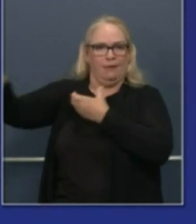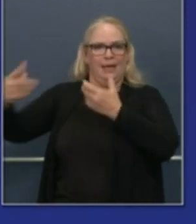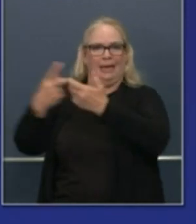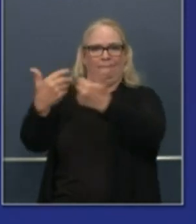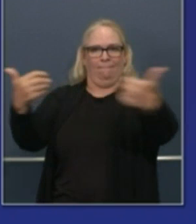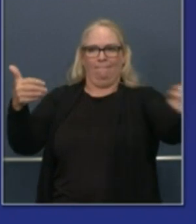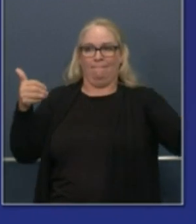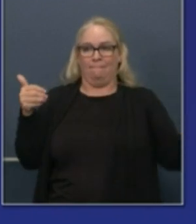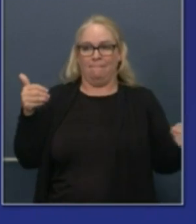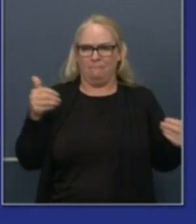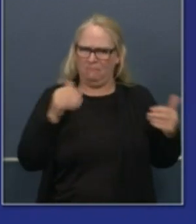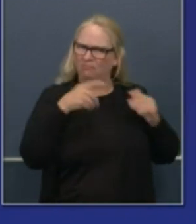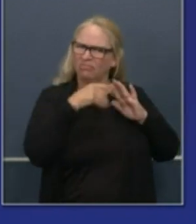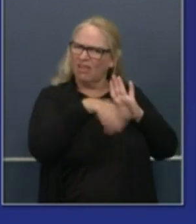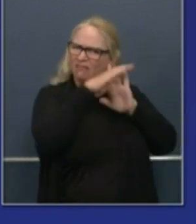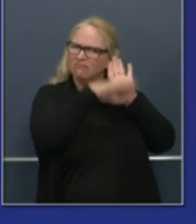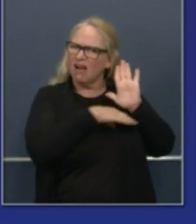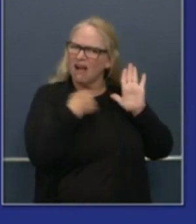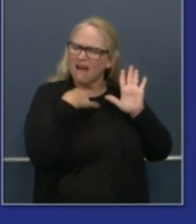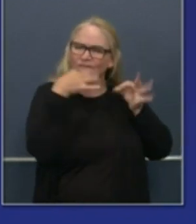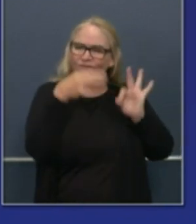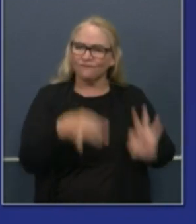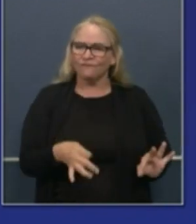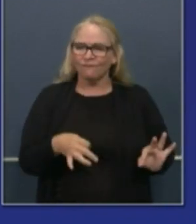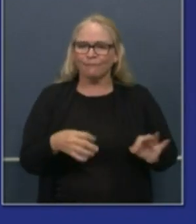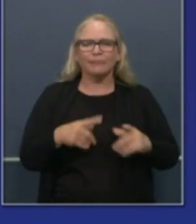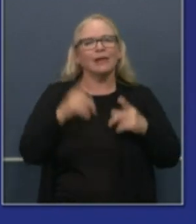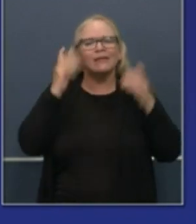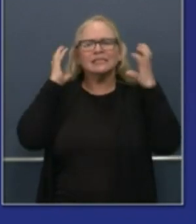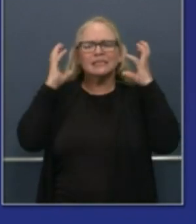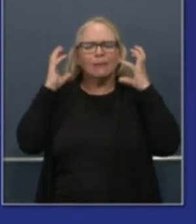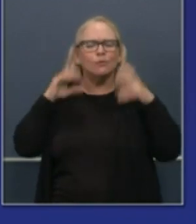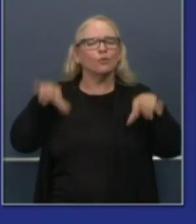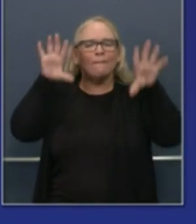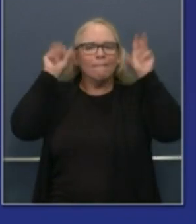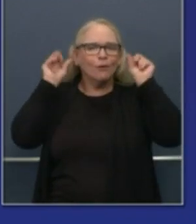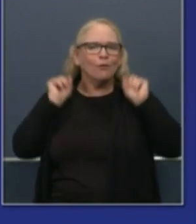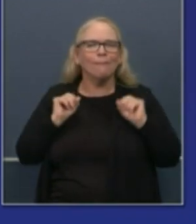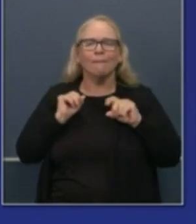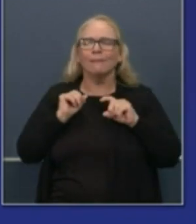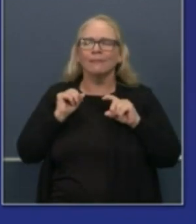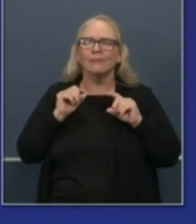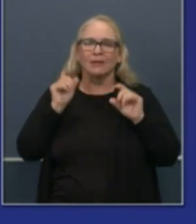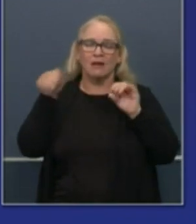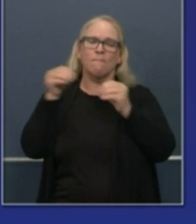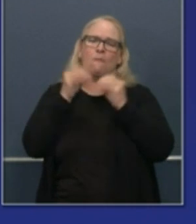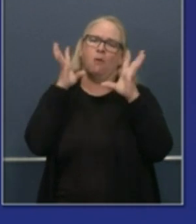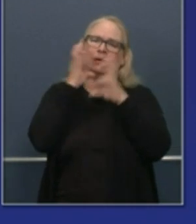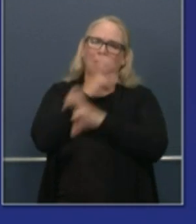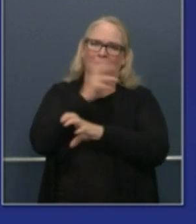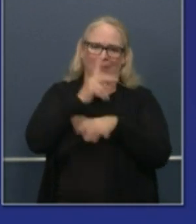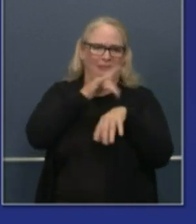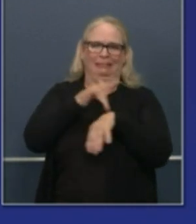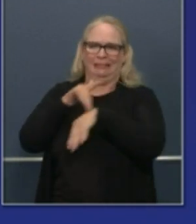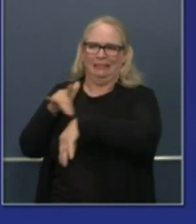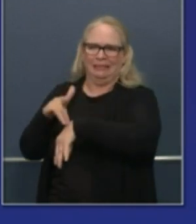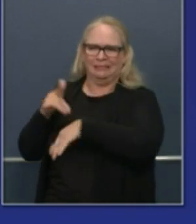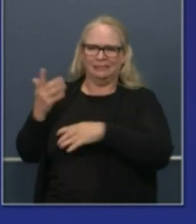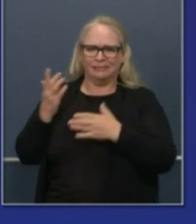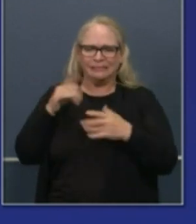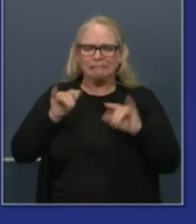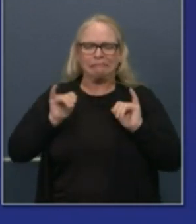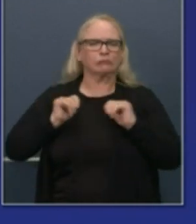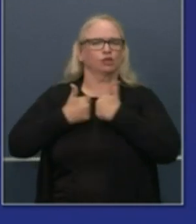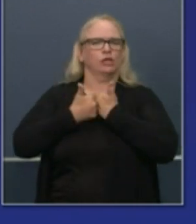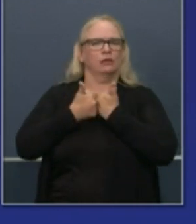but issues of chemicals and shampoos and perms it was more complicated than some had considered particularly as it relates to